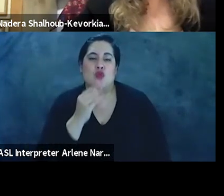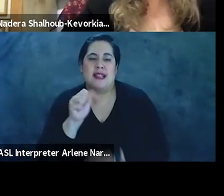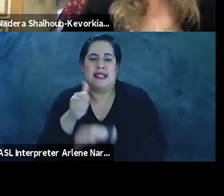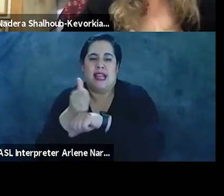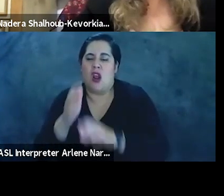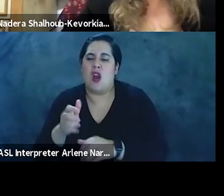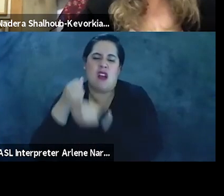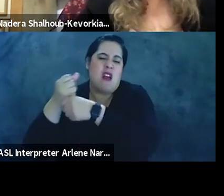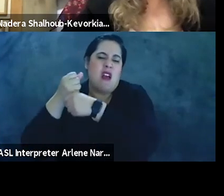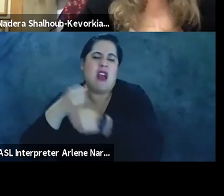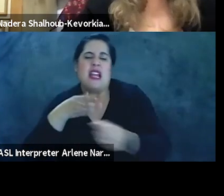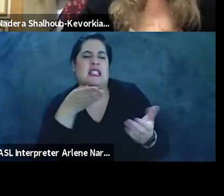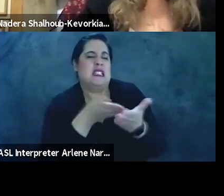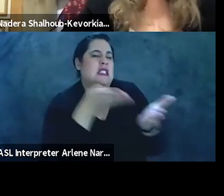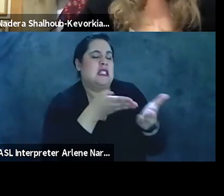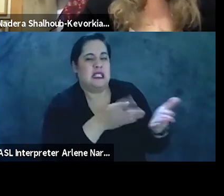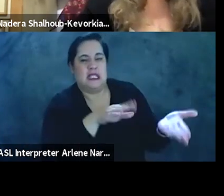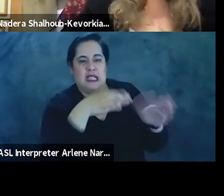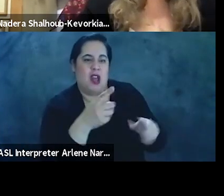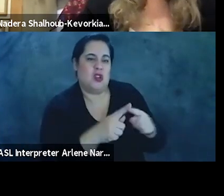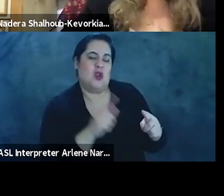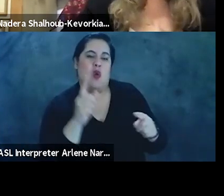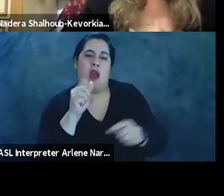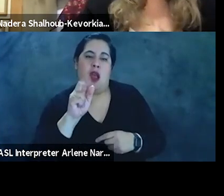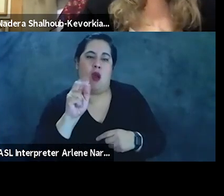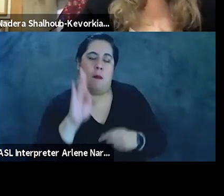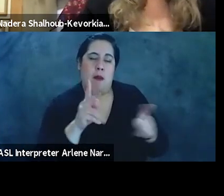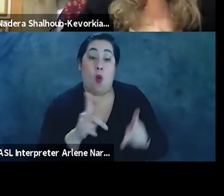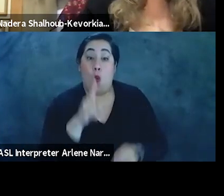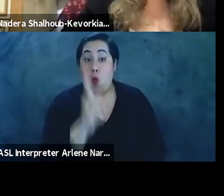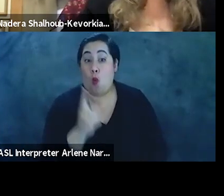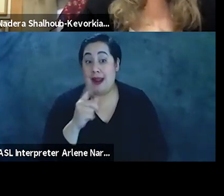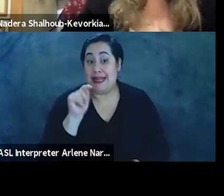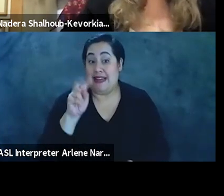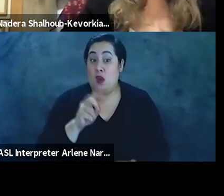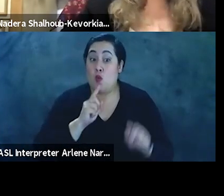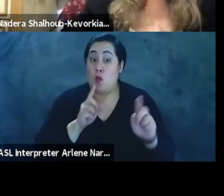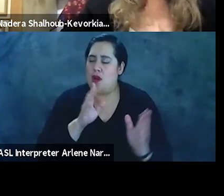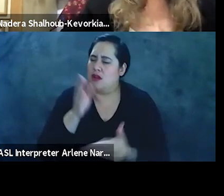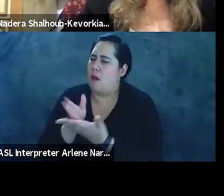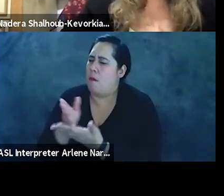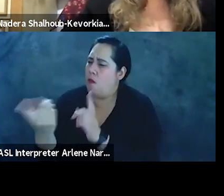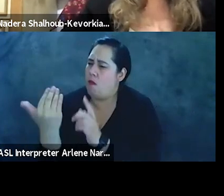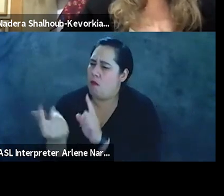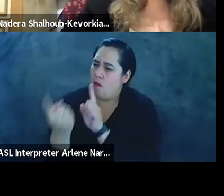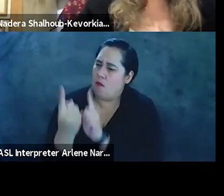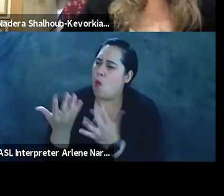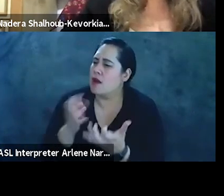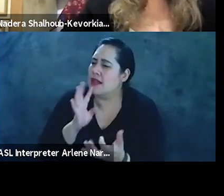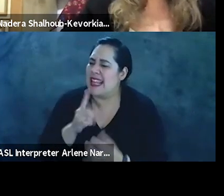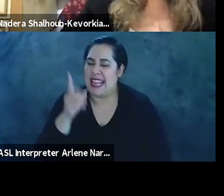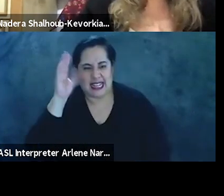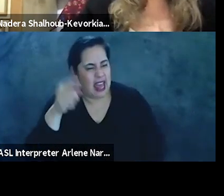chanting death to the Arabs and Arab and Israeli TV reporter stops on one man to speak with him. The guy says, this is what